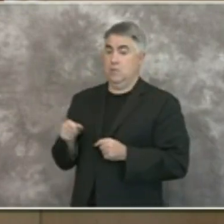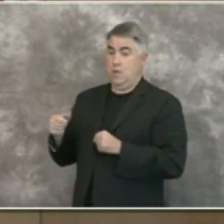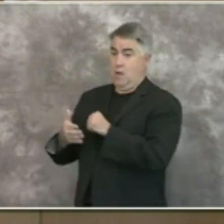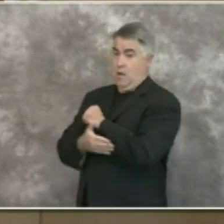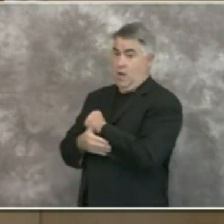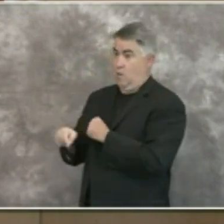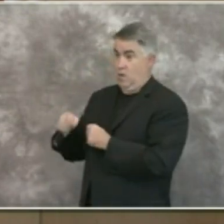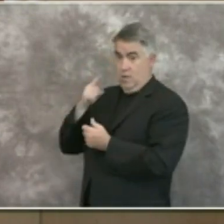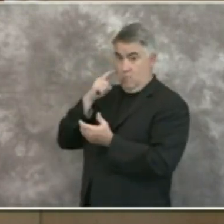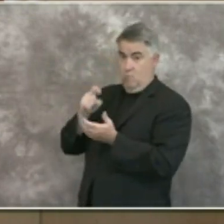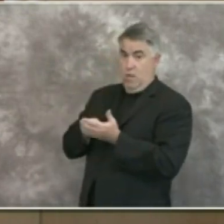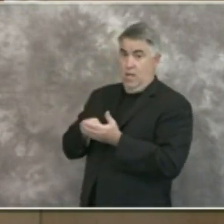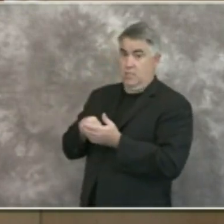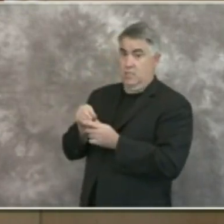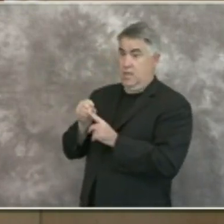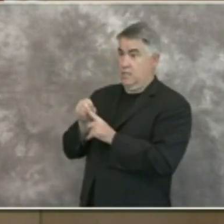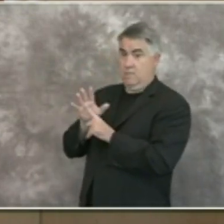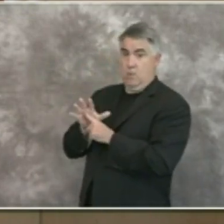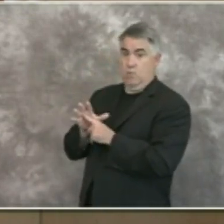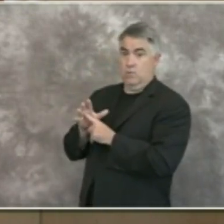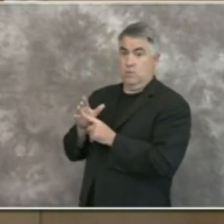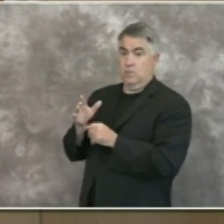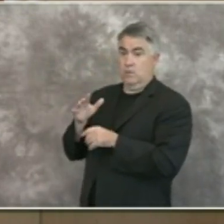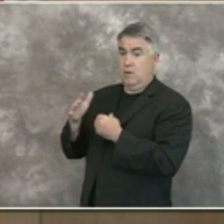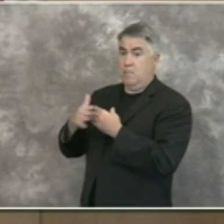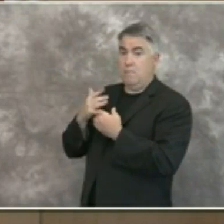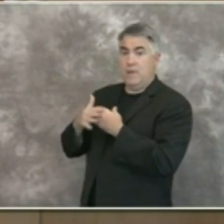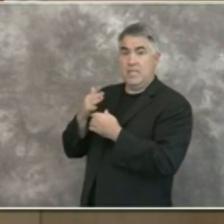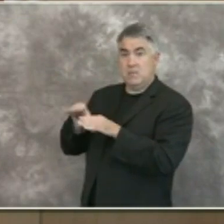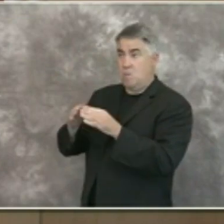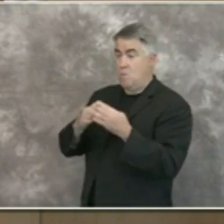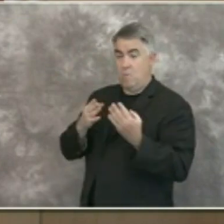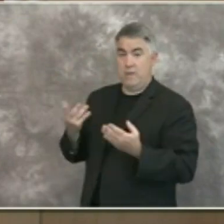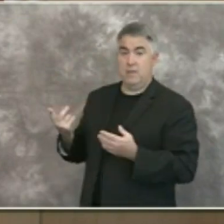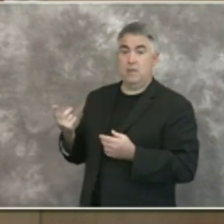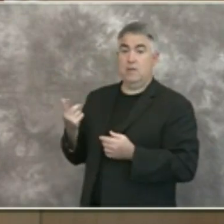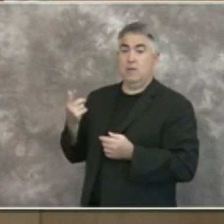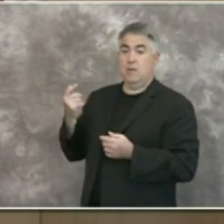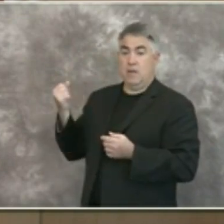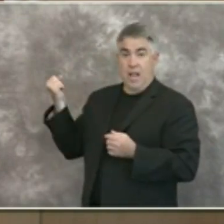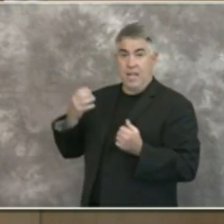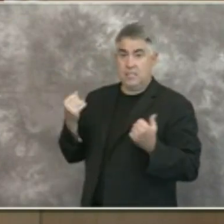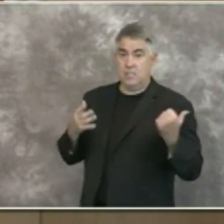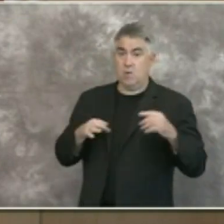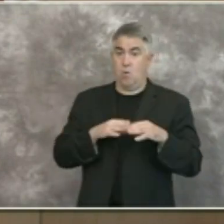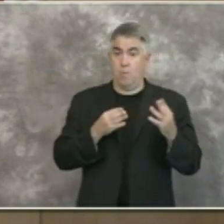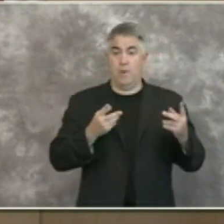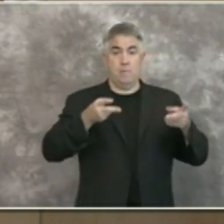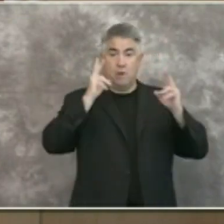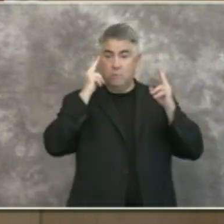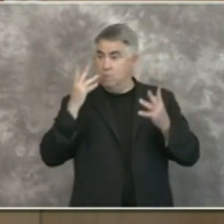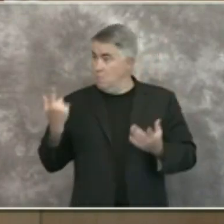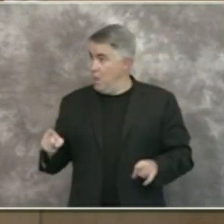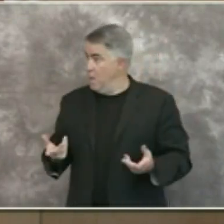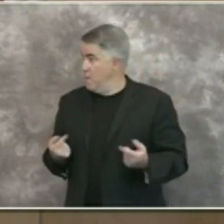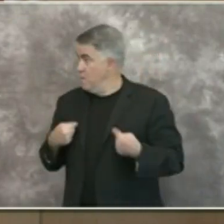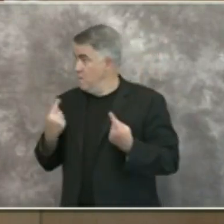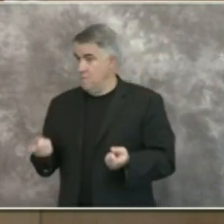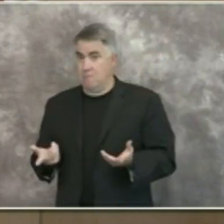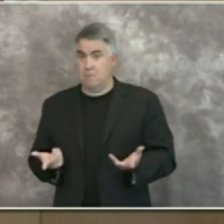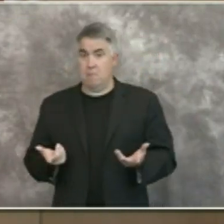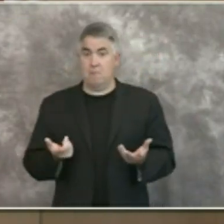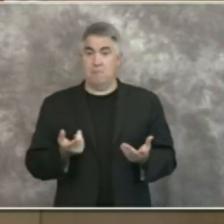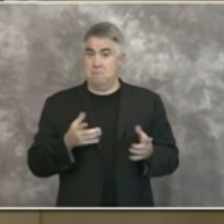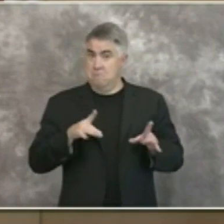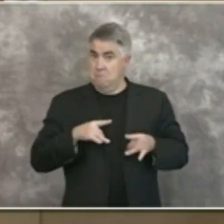locations recently reopened such as beaches restaurants casinos barber shops or salons well in terms of the restaurants